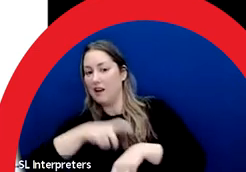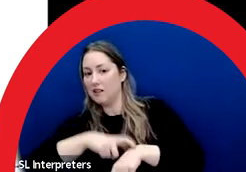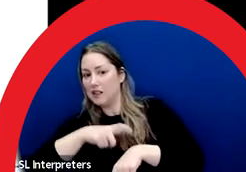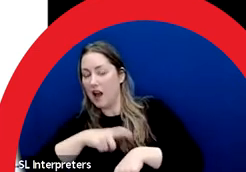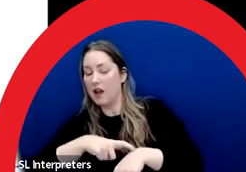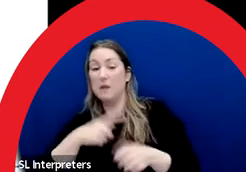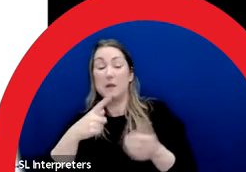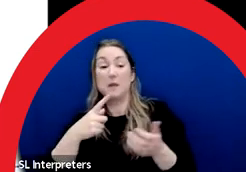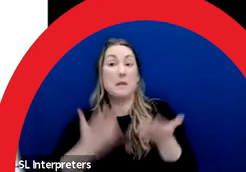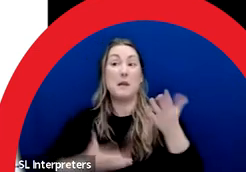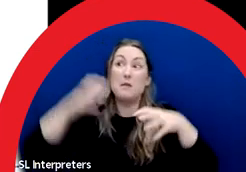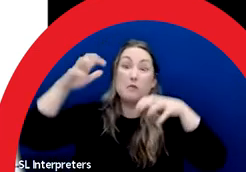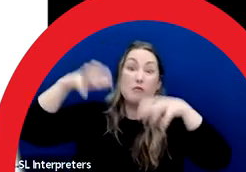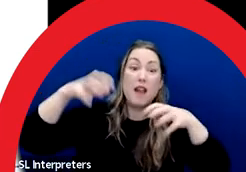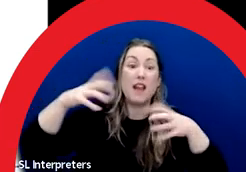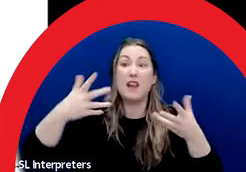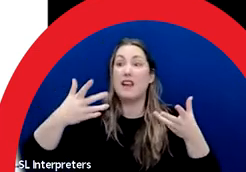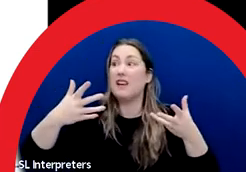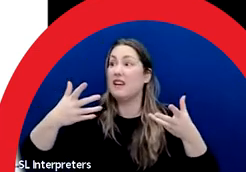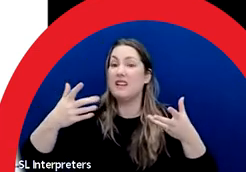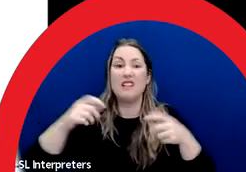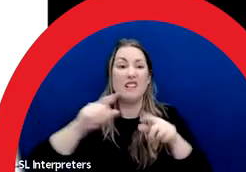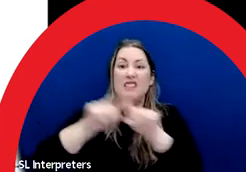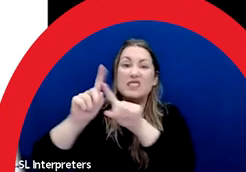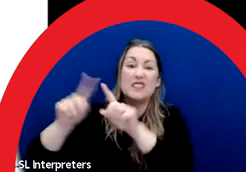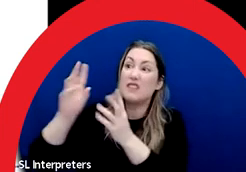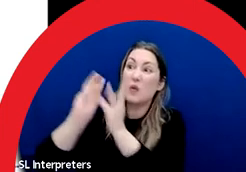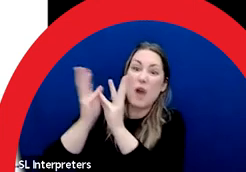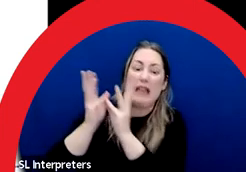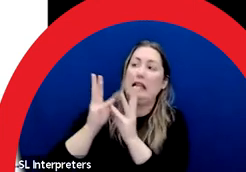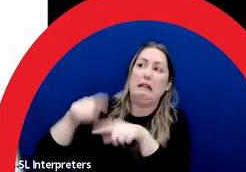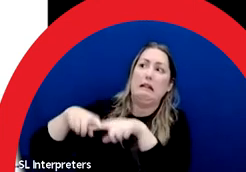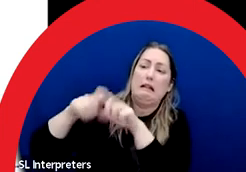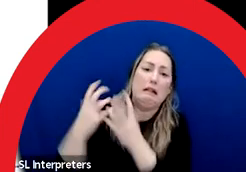disruptions, that could be some of the reason for the long installation period.